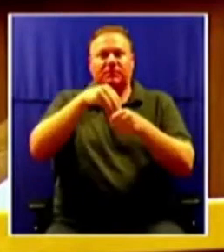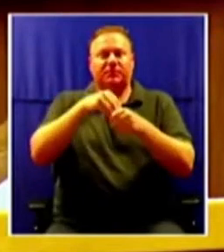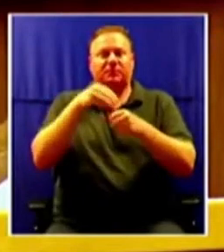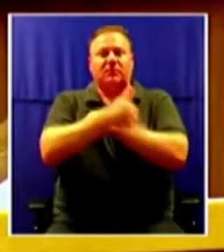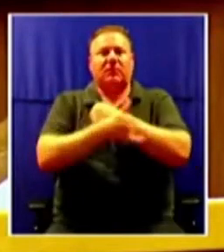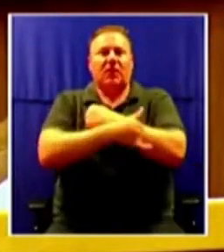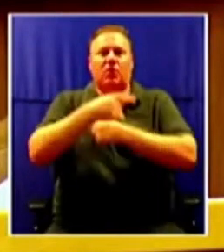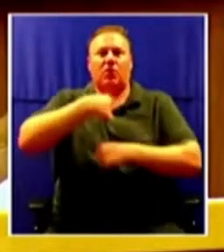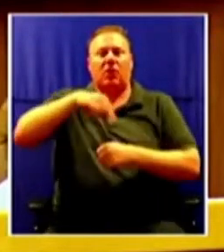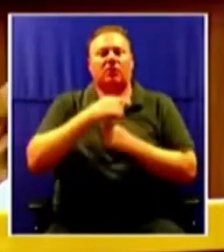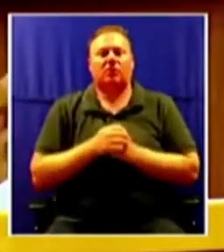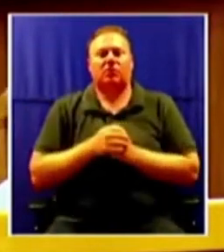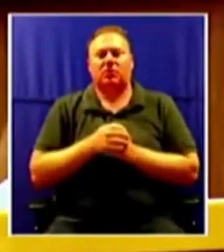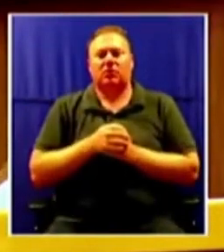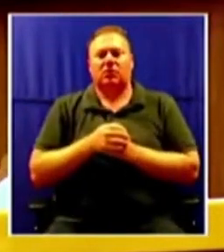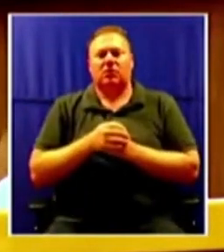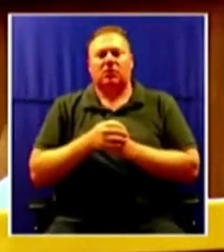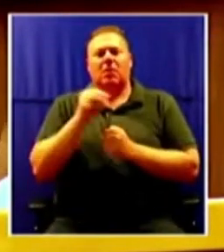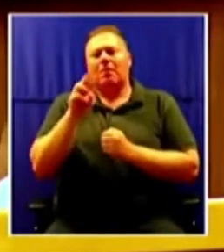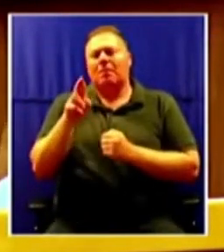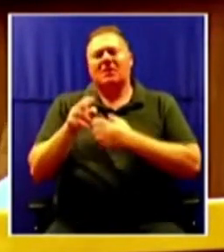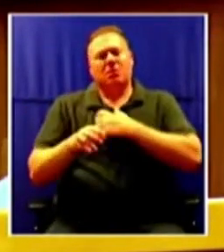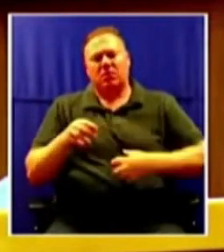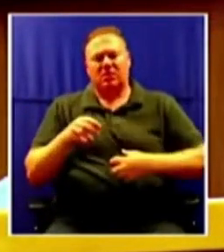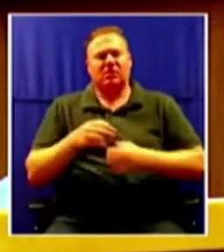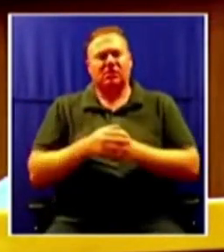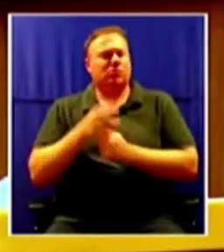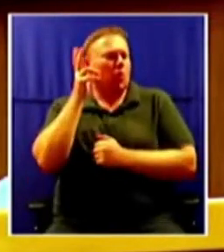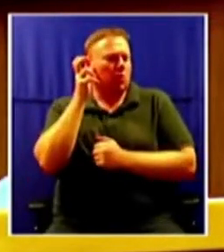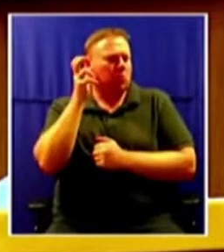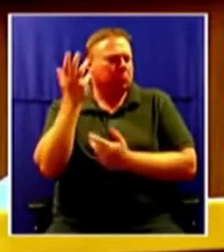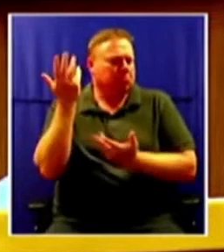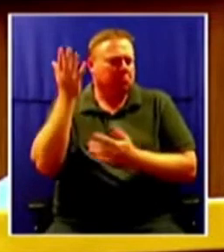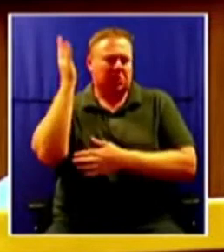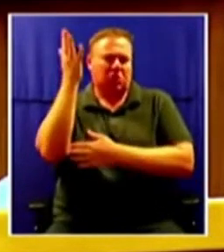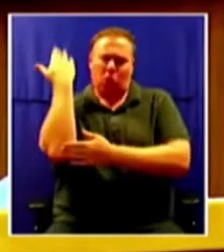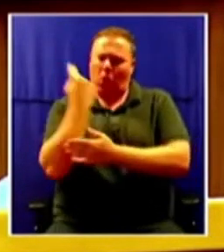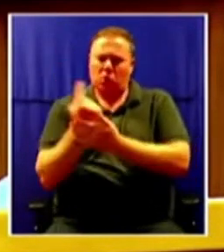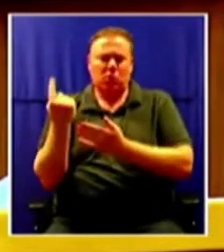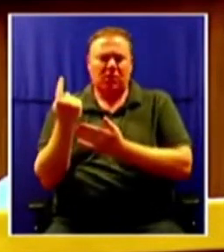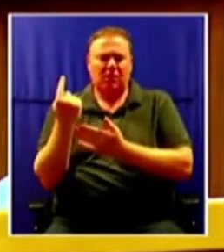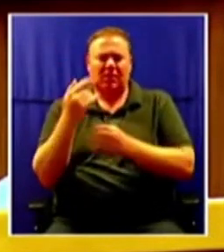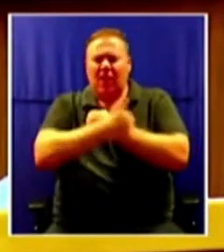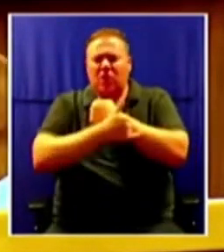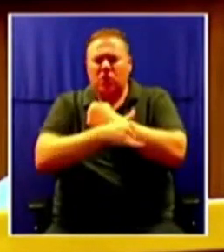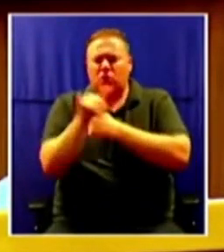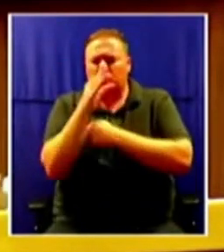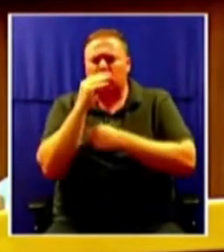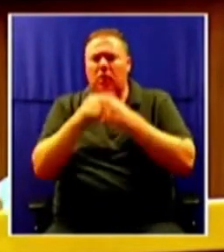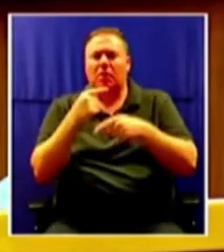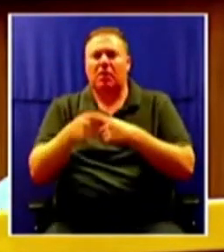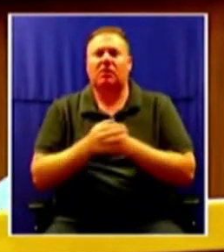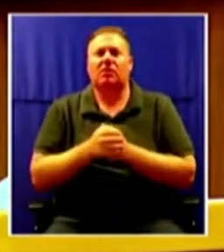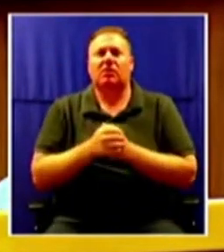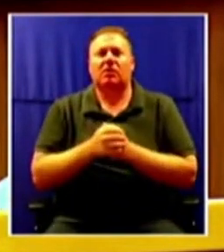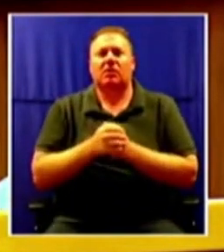I listened to your speech last week. I wondered which country were you talking about? On the 23rd of February 2020, you were in Standerton.